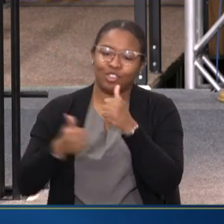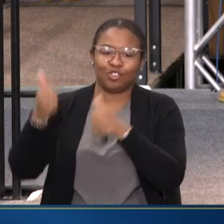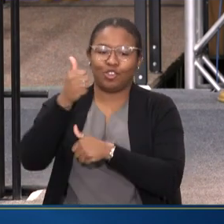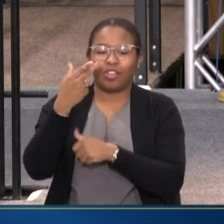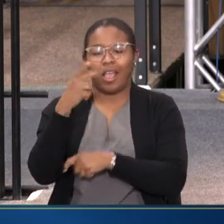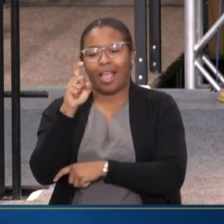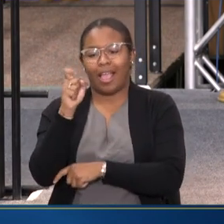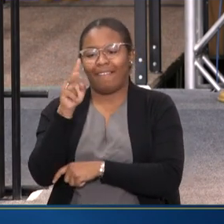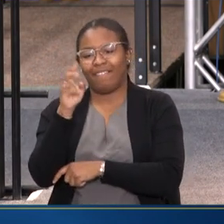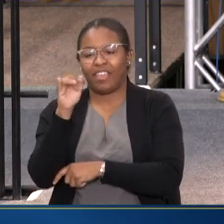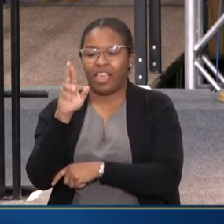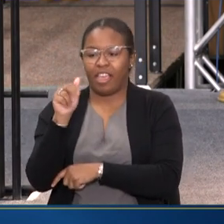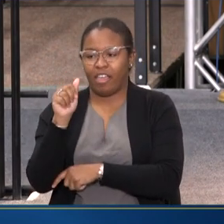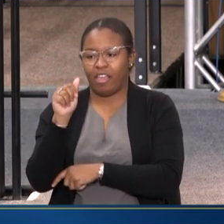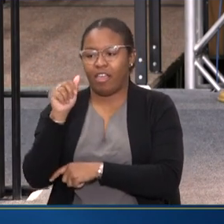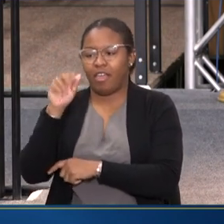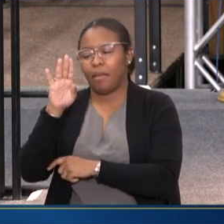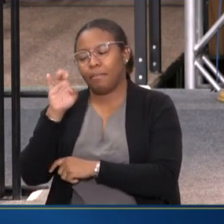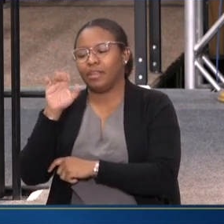Javier Becerra.